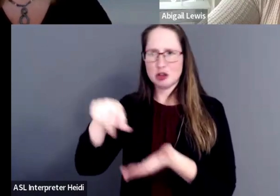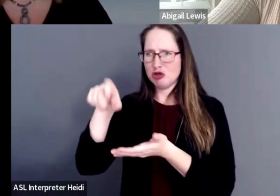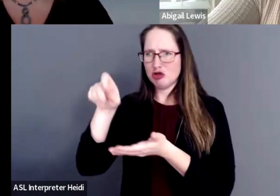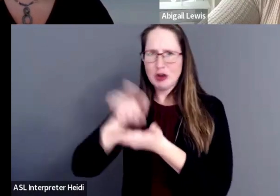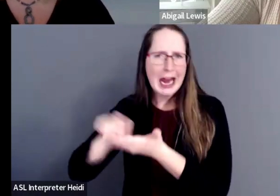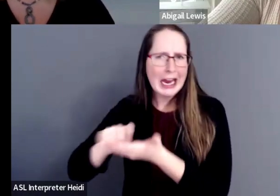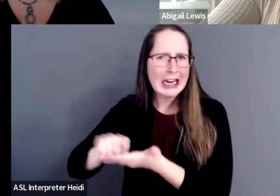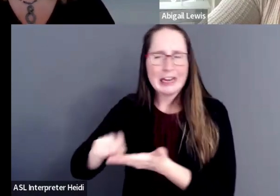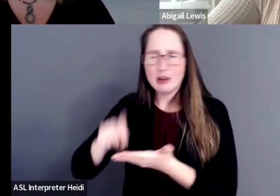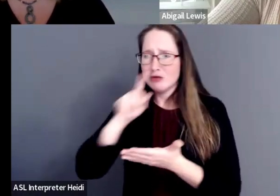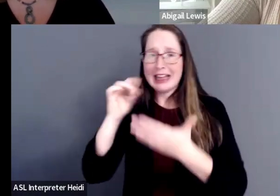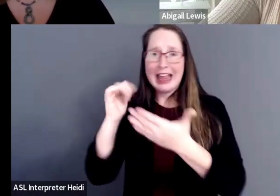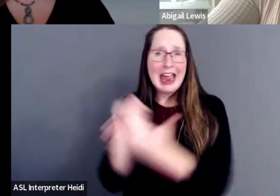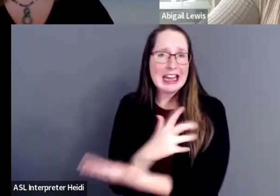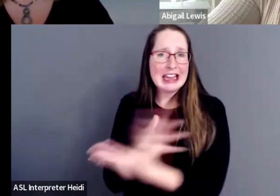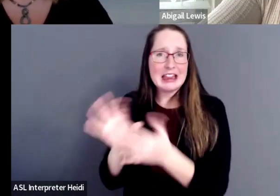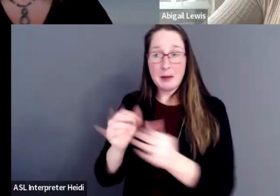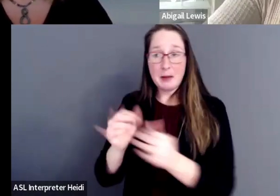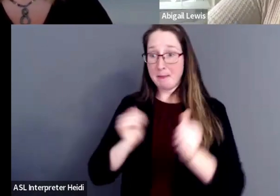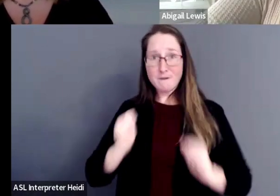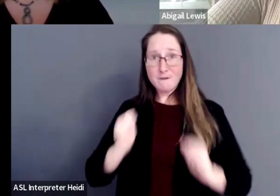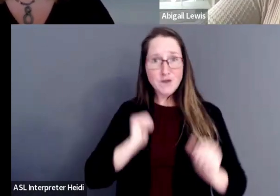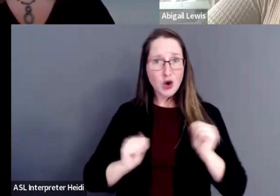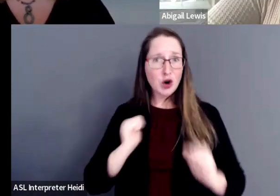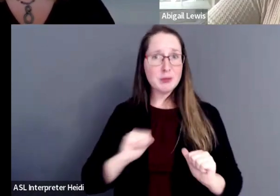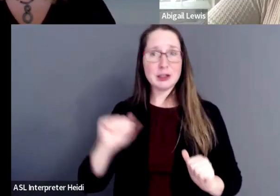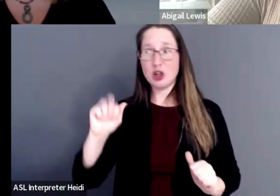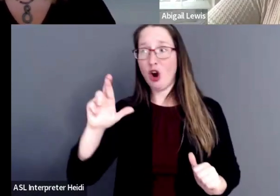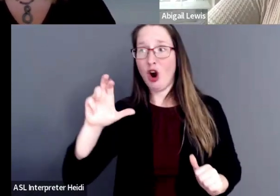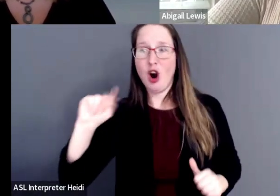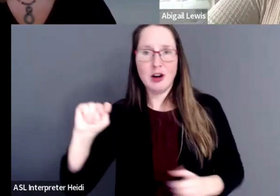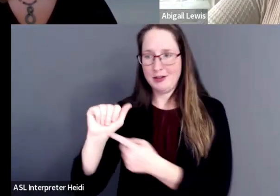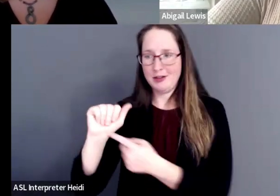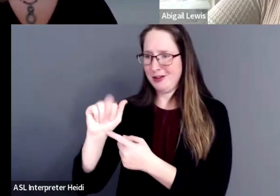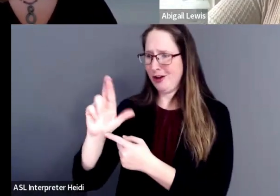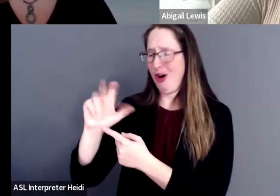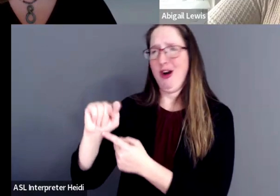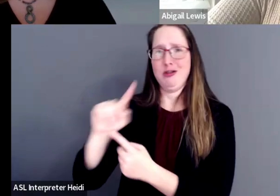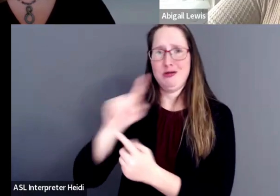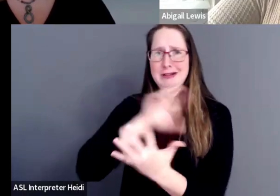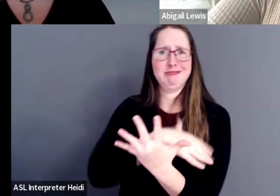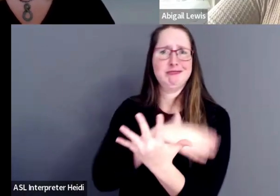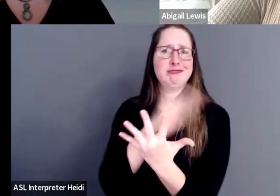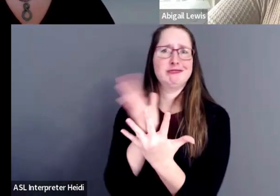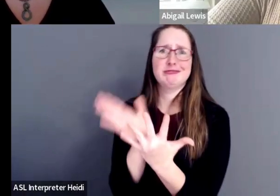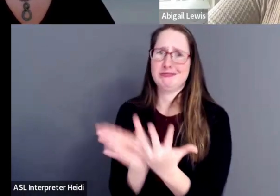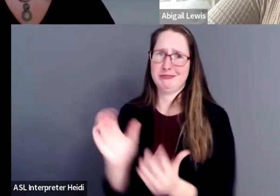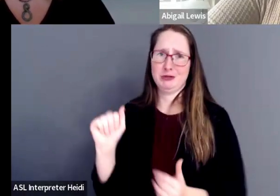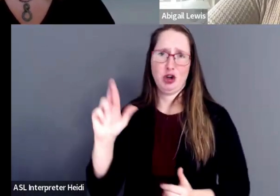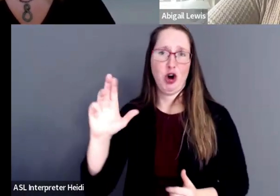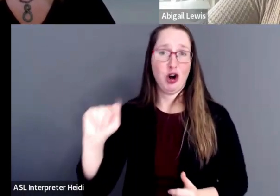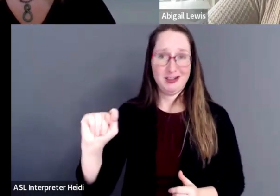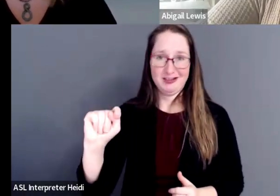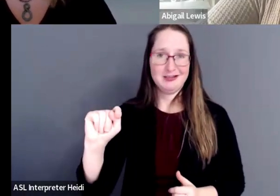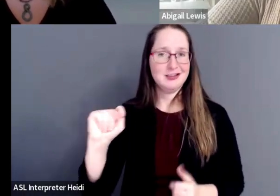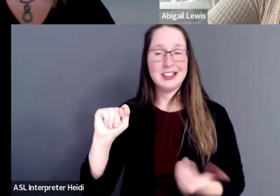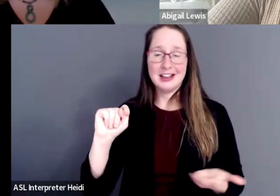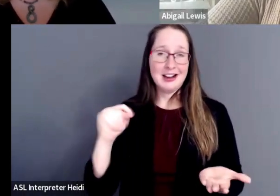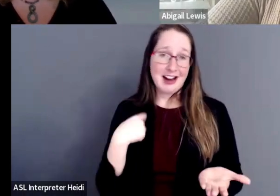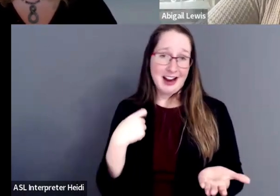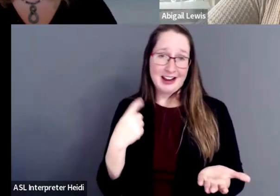it's anything, performance, art. So it's a variety of art. And I just,